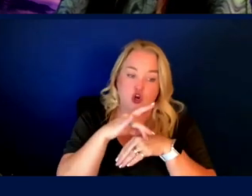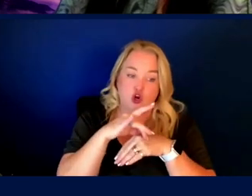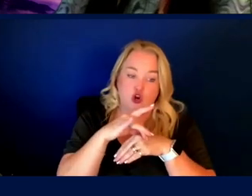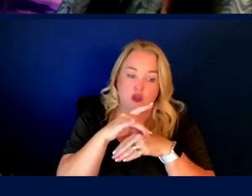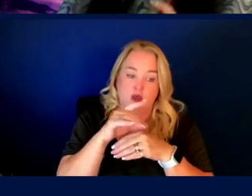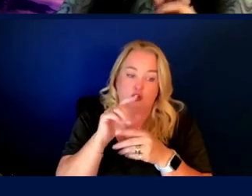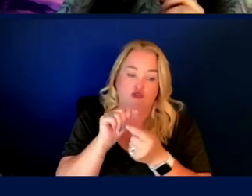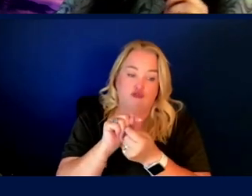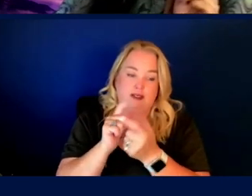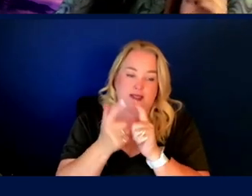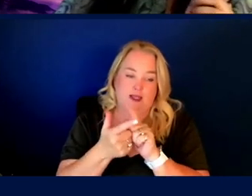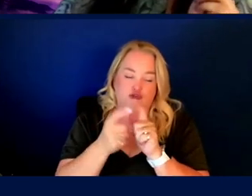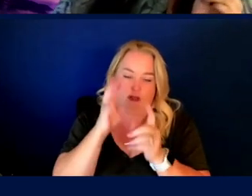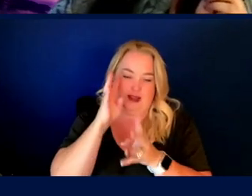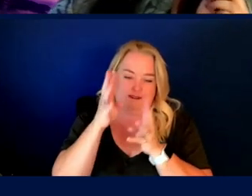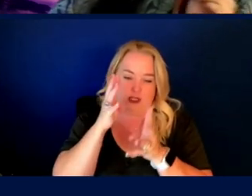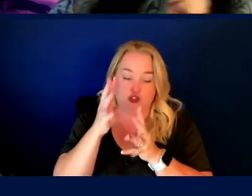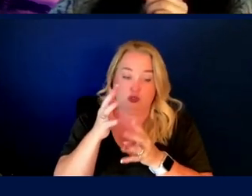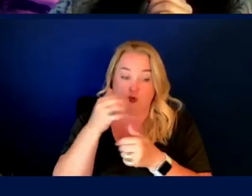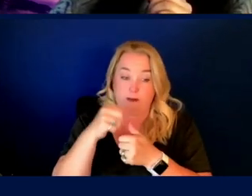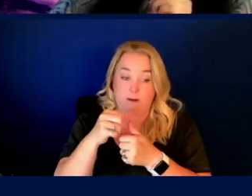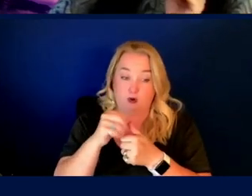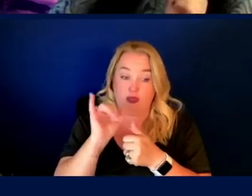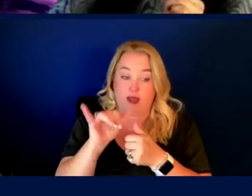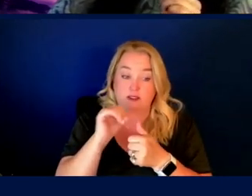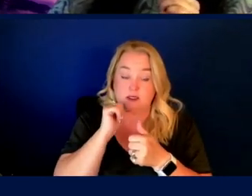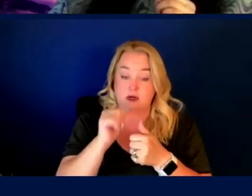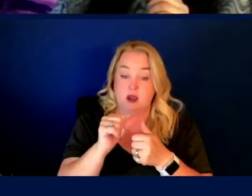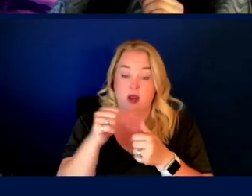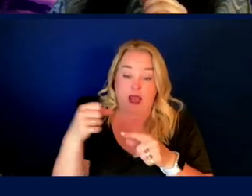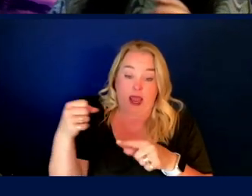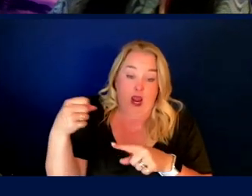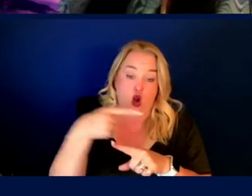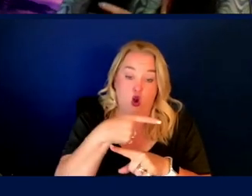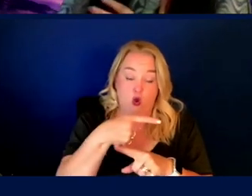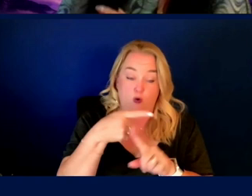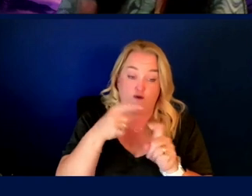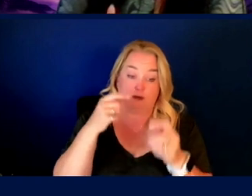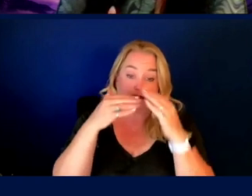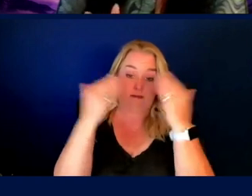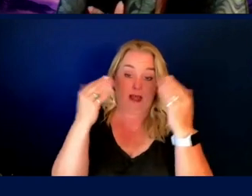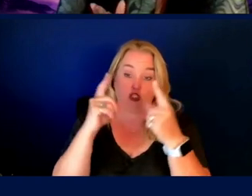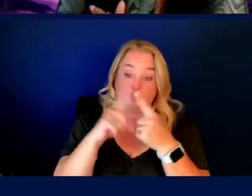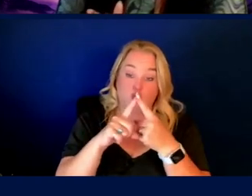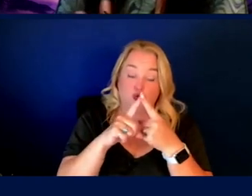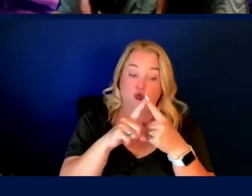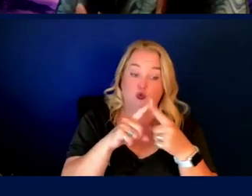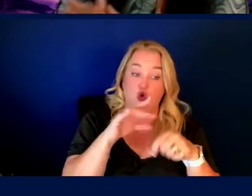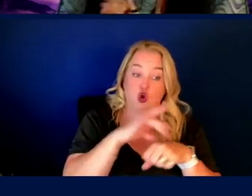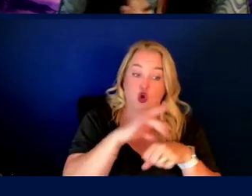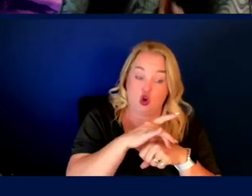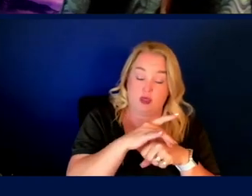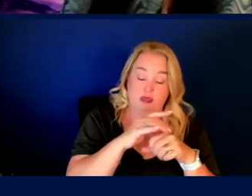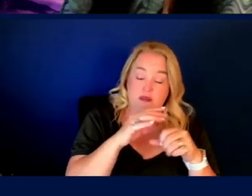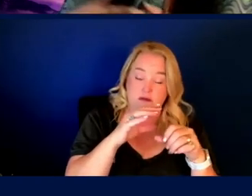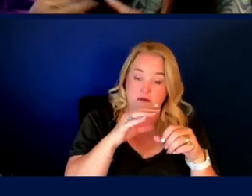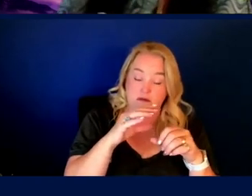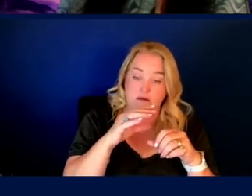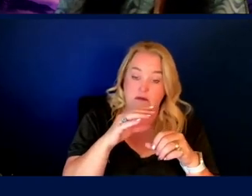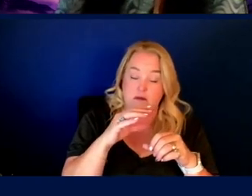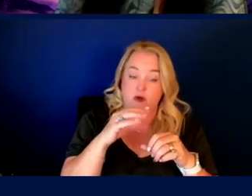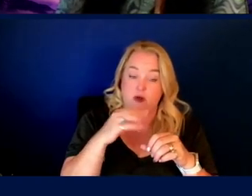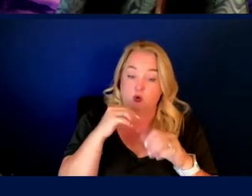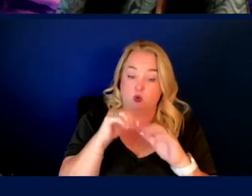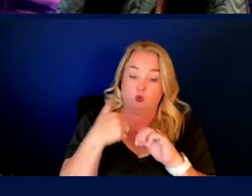Um, notice that there is not an arrow from space to earth, and that is intentional. How do we, how do we, uh, use what we develop in